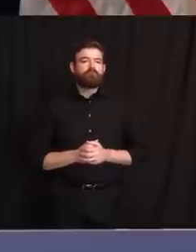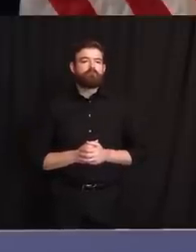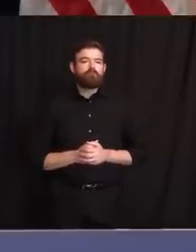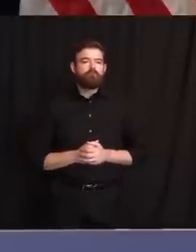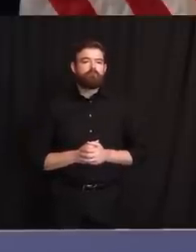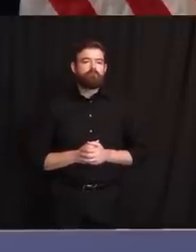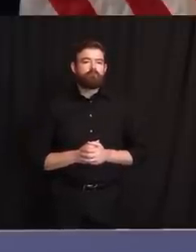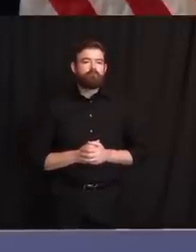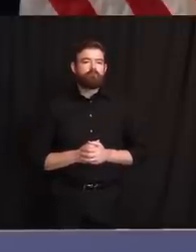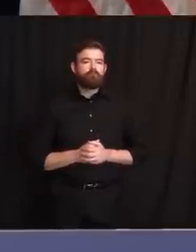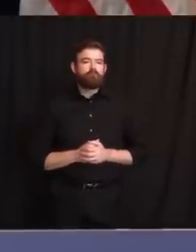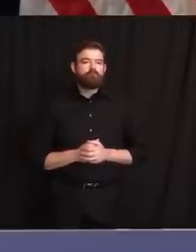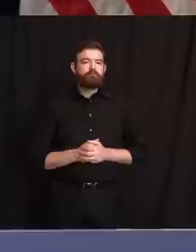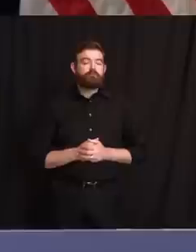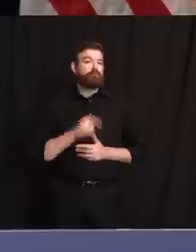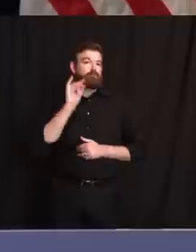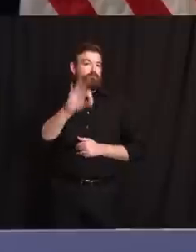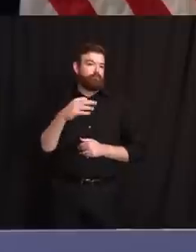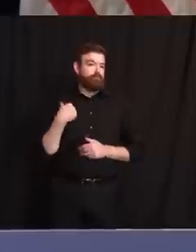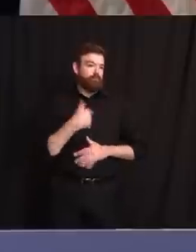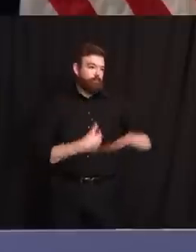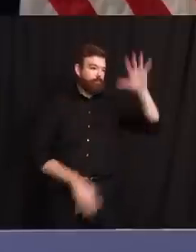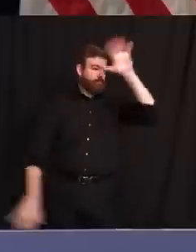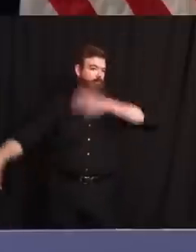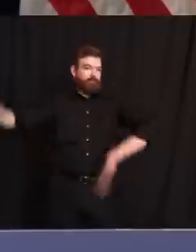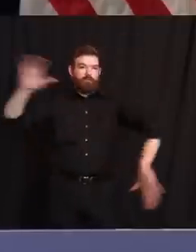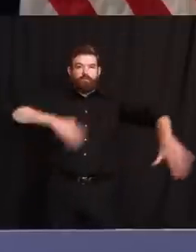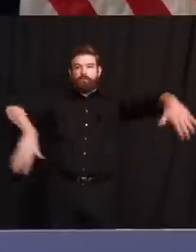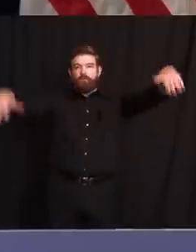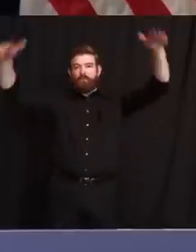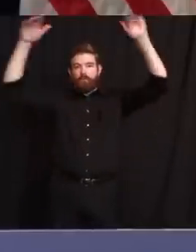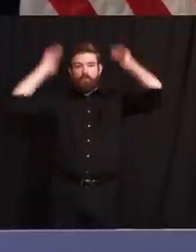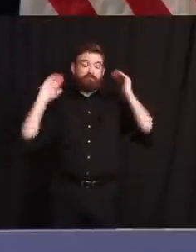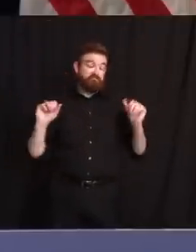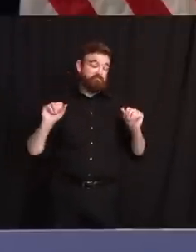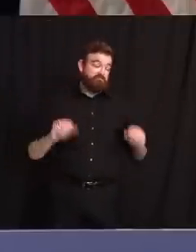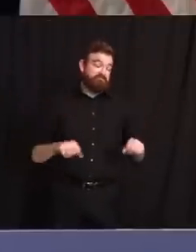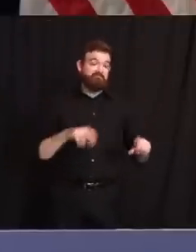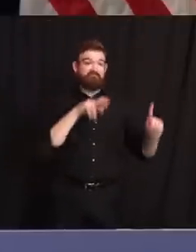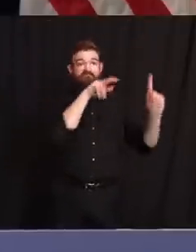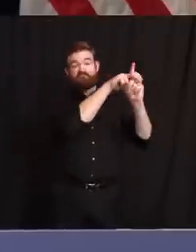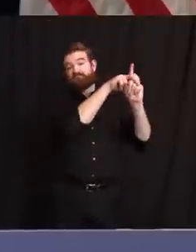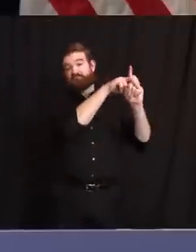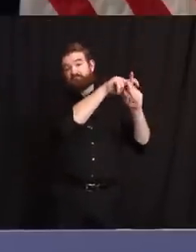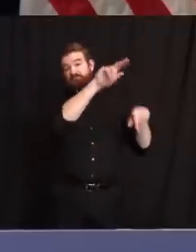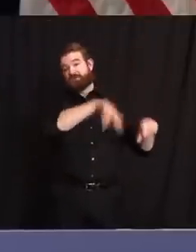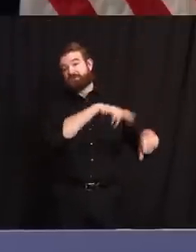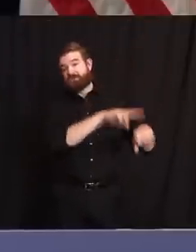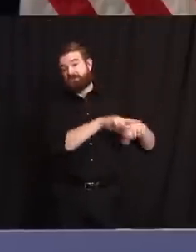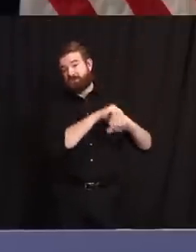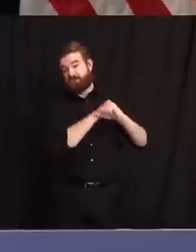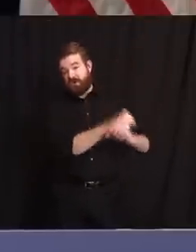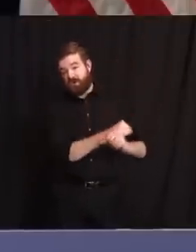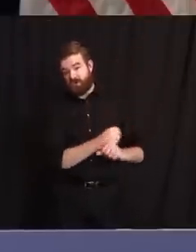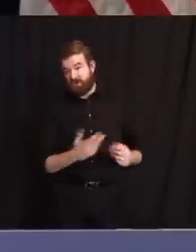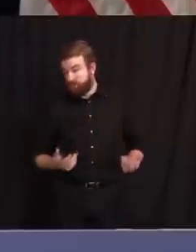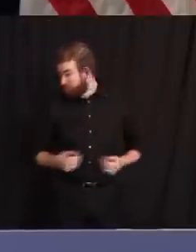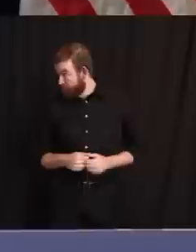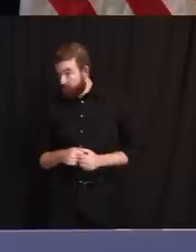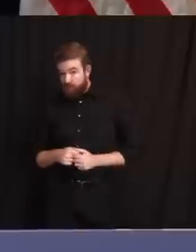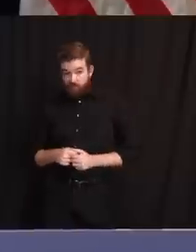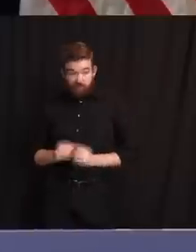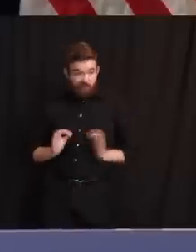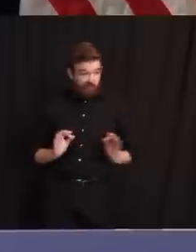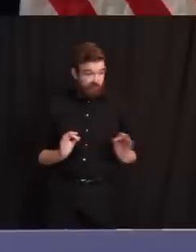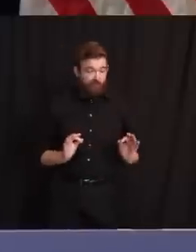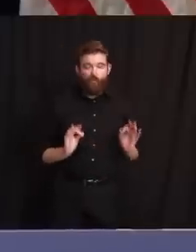deal with it based on the current squads and teams that you've got on the field. Anything you all want to add to that? You good? Gurbir, you good? Okay.